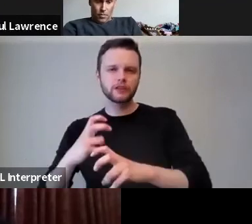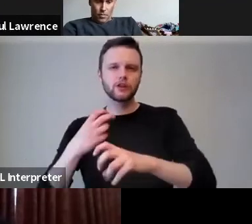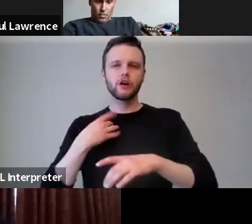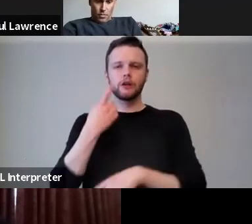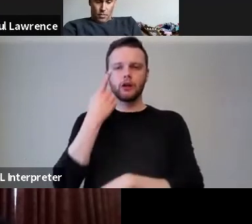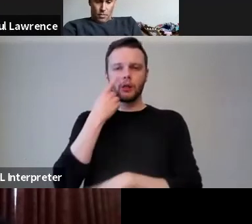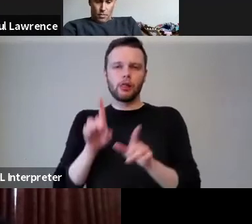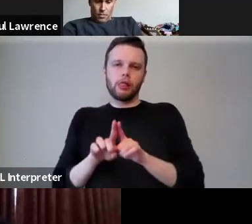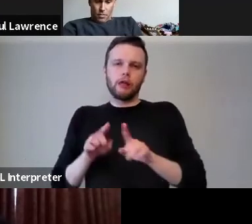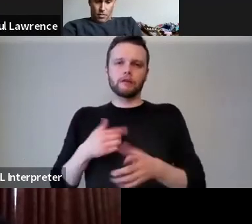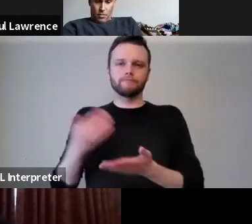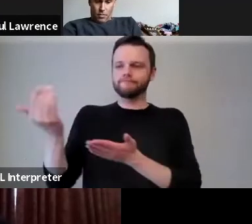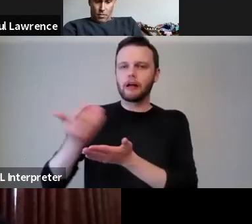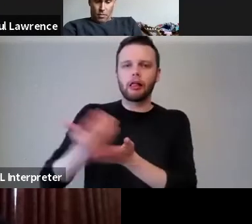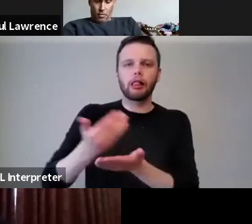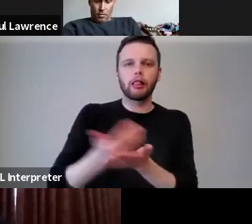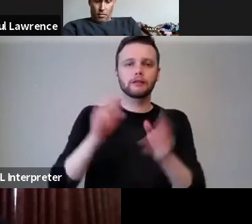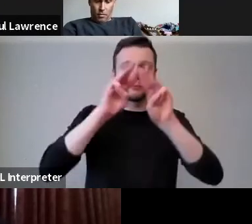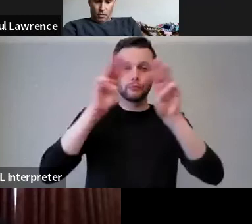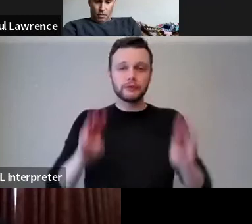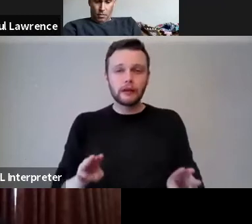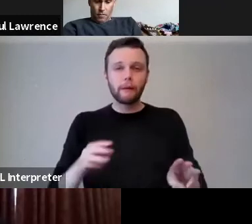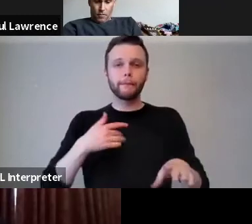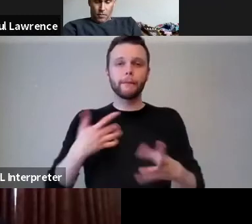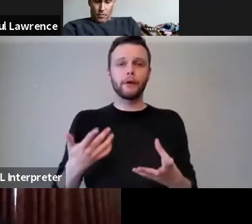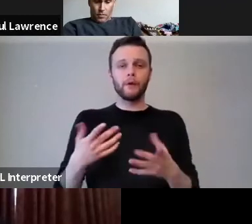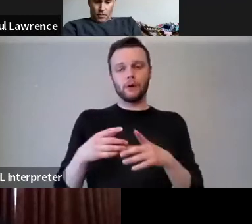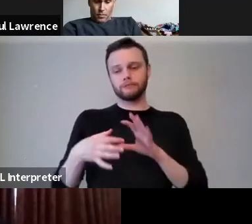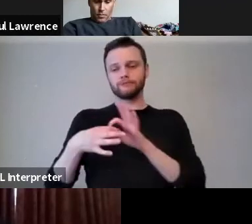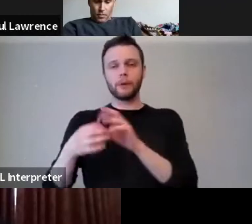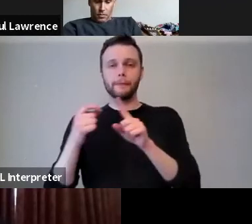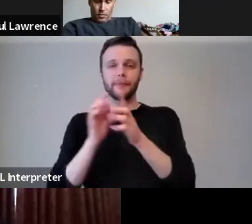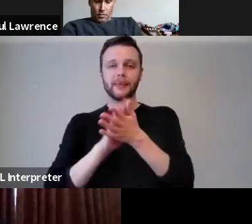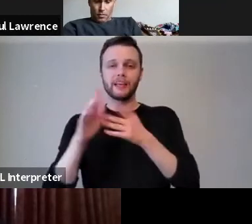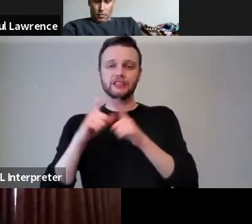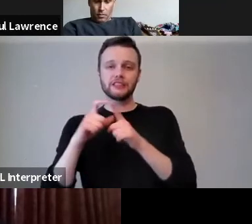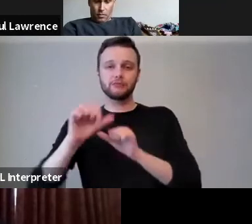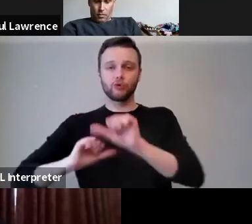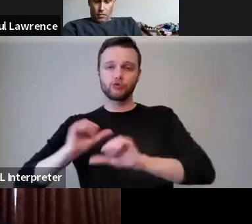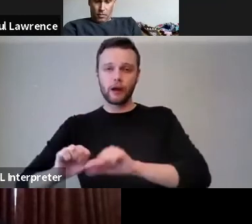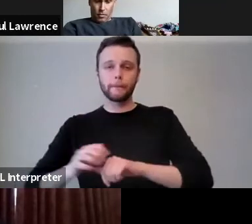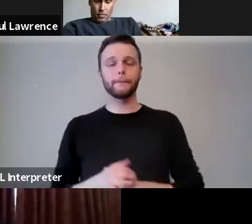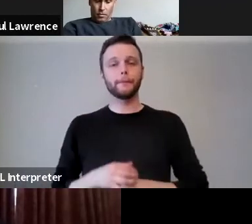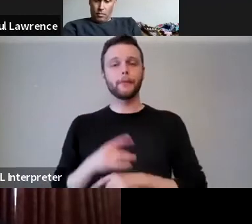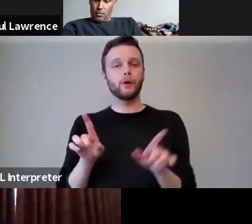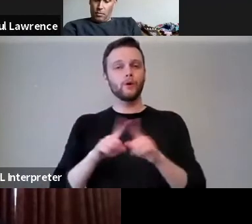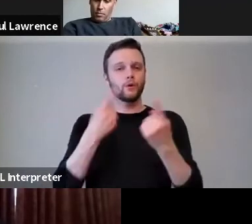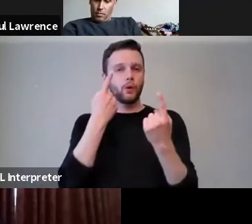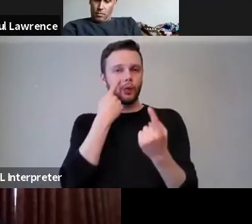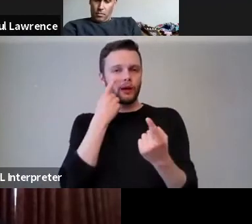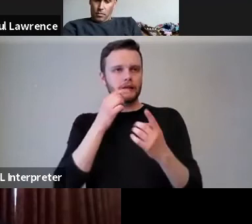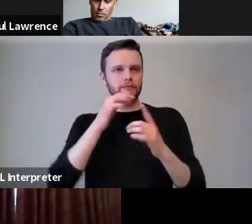into collections and museums research, joint PhD programmes, and sometimes looking at more social